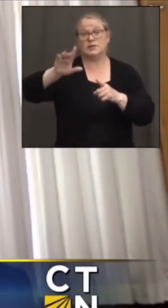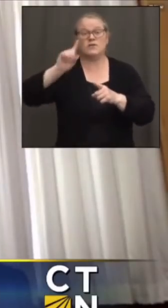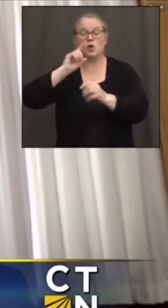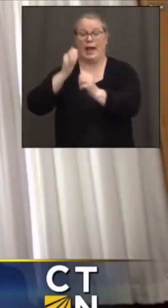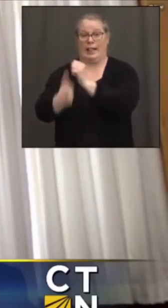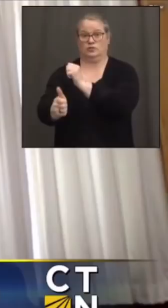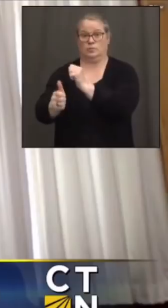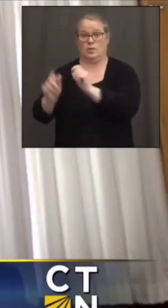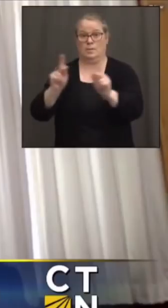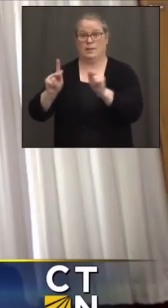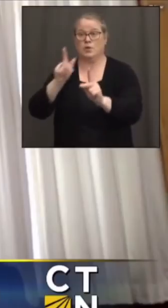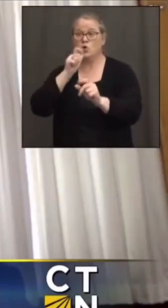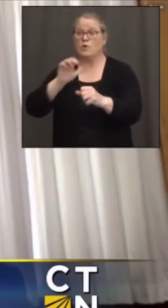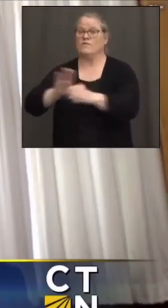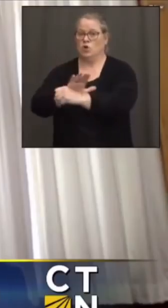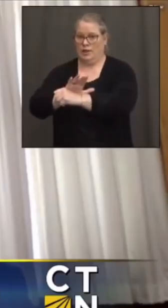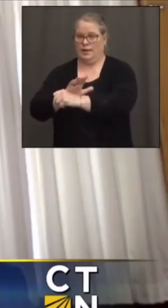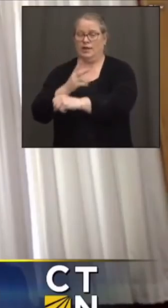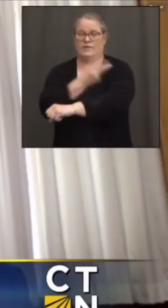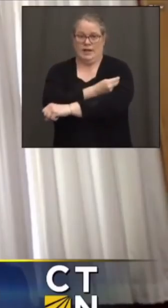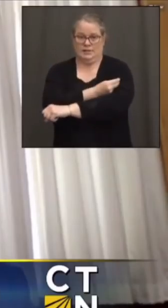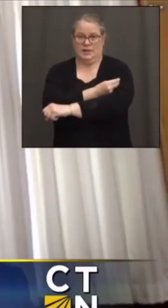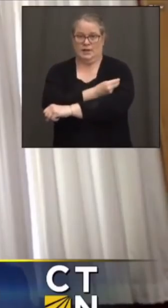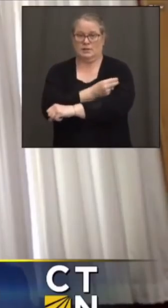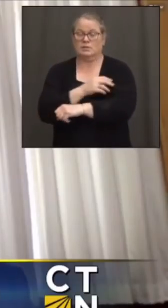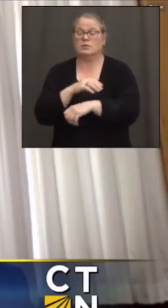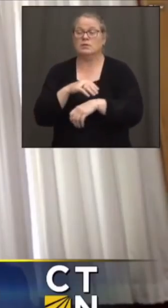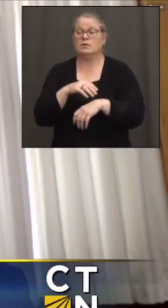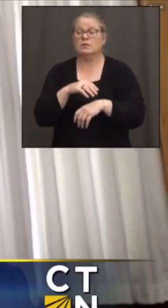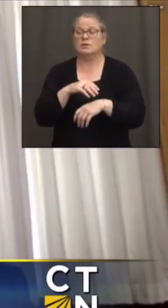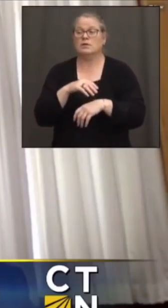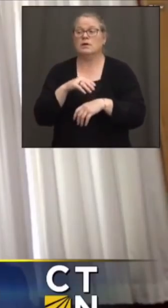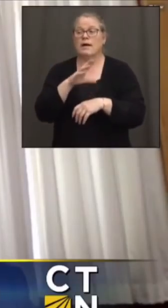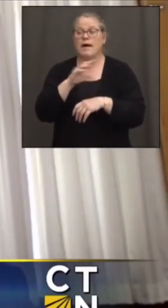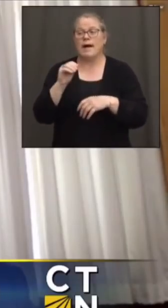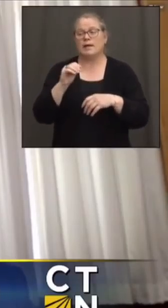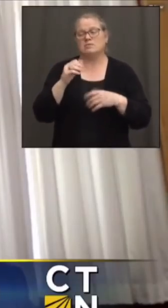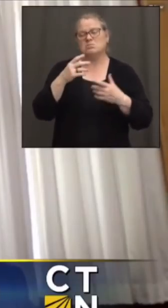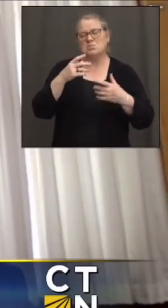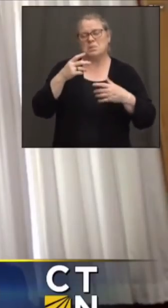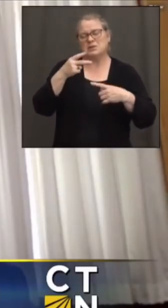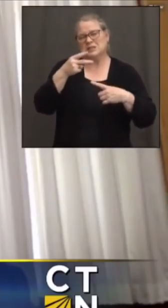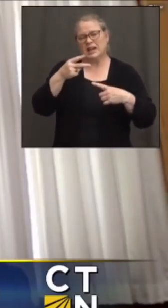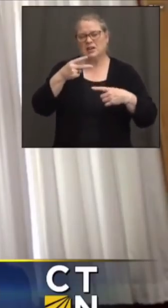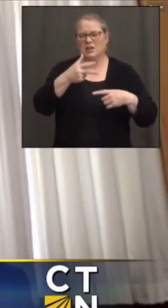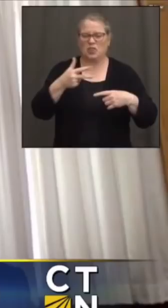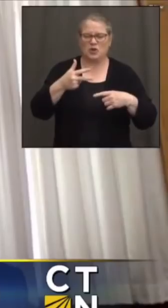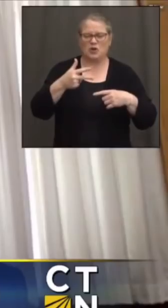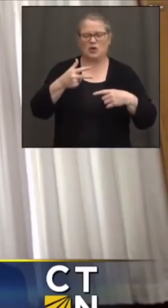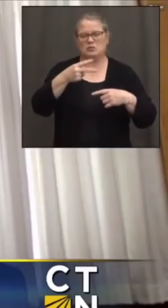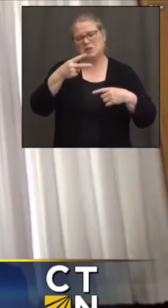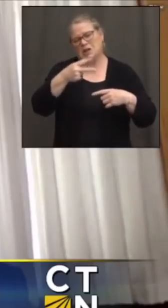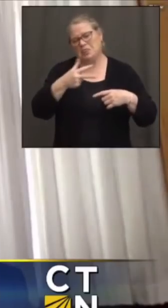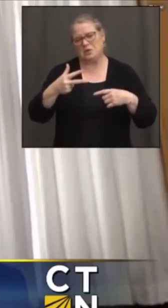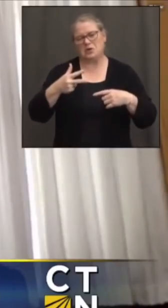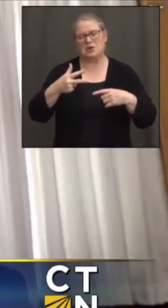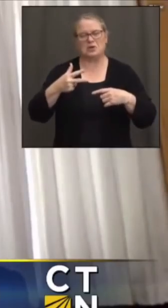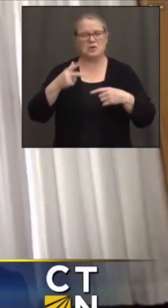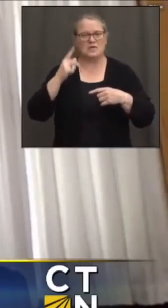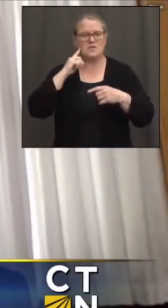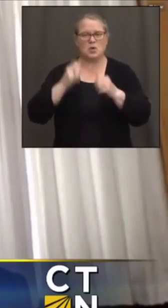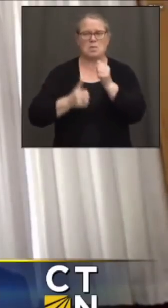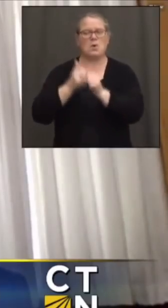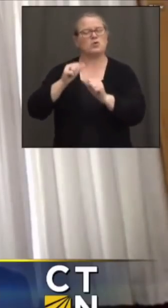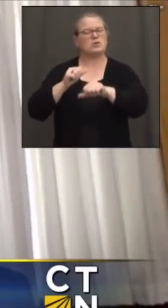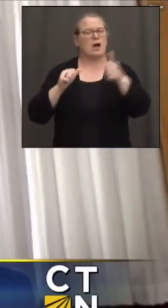population that's fully vaccinated. And in the top two, three, four by almost every measure that you can slice it. So we're